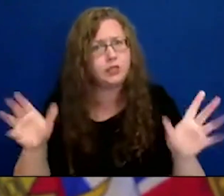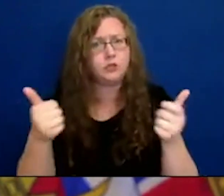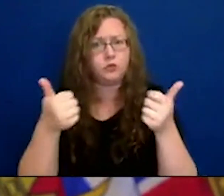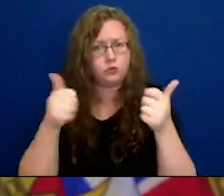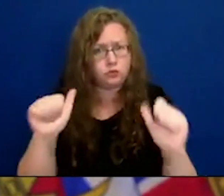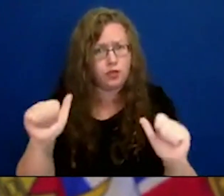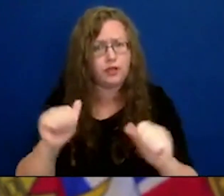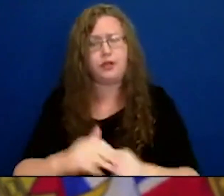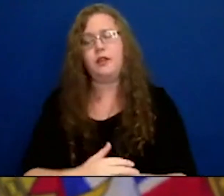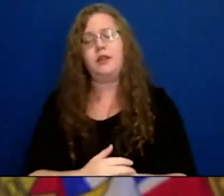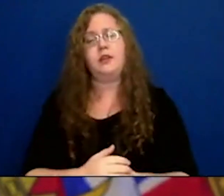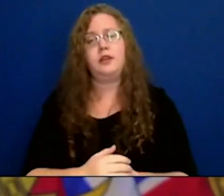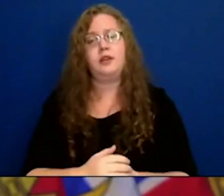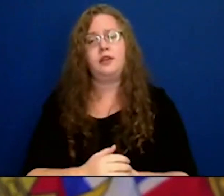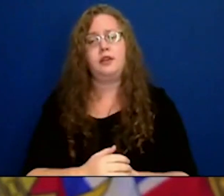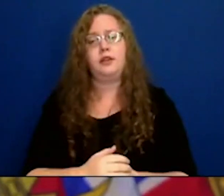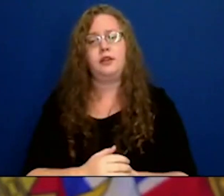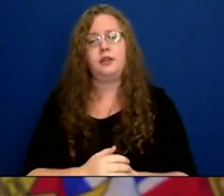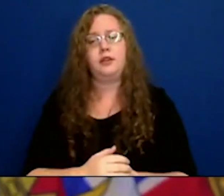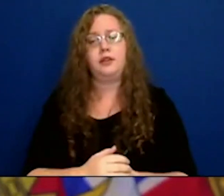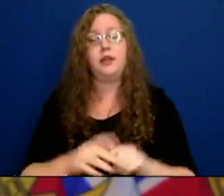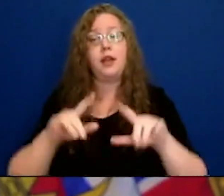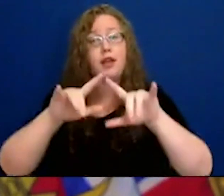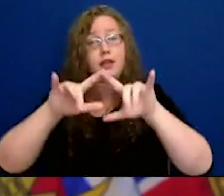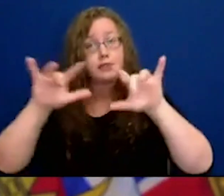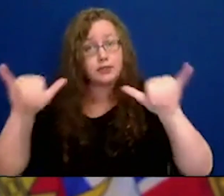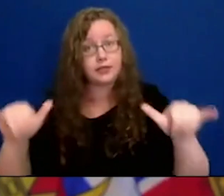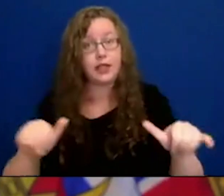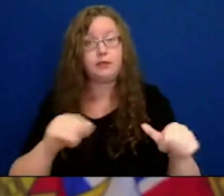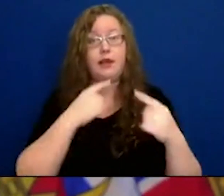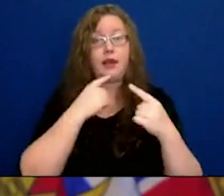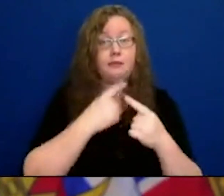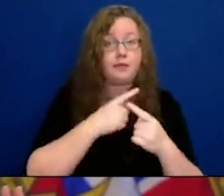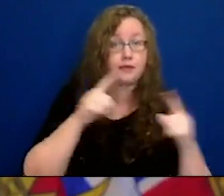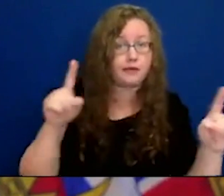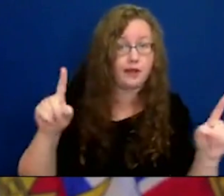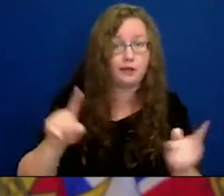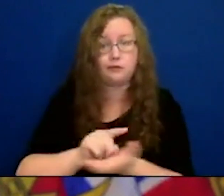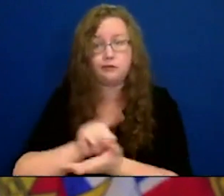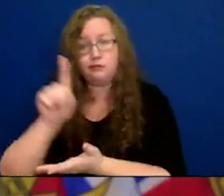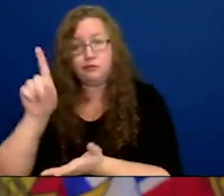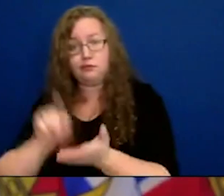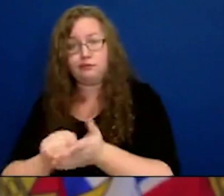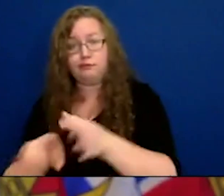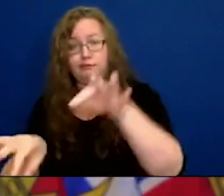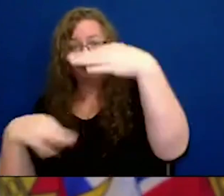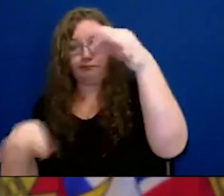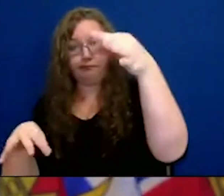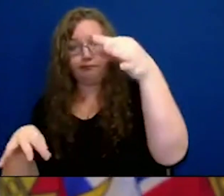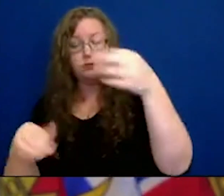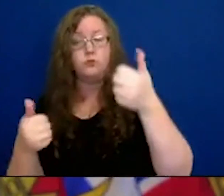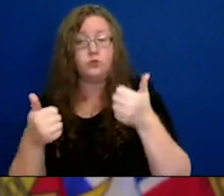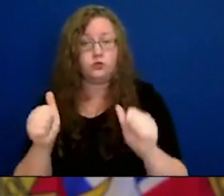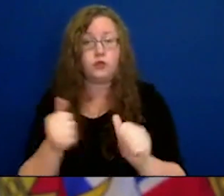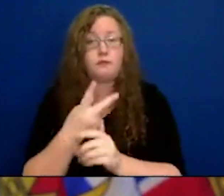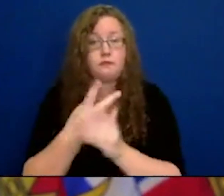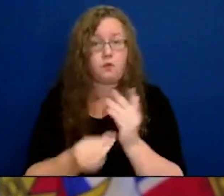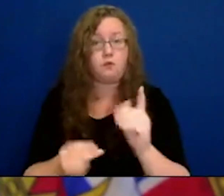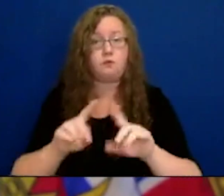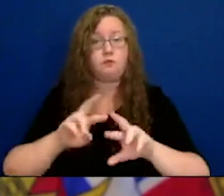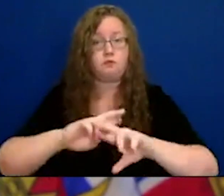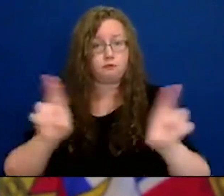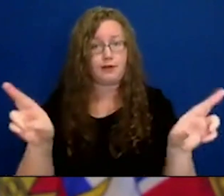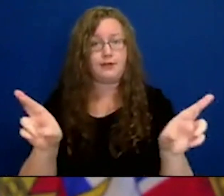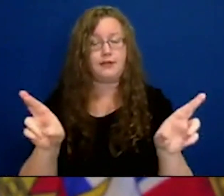goes back and we do it at the same time and we try and have it ready ahead of time. The papering of the order, as it were.